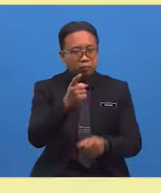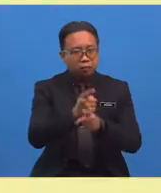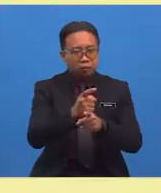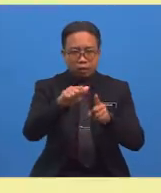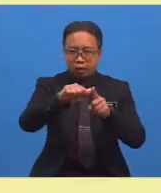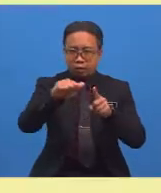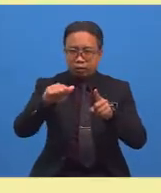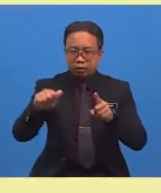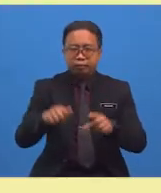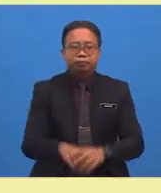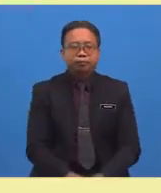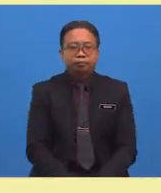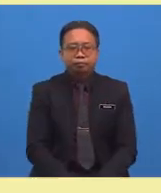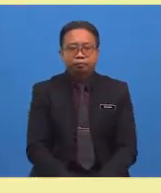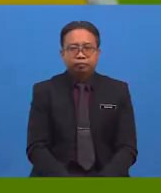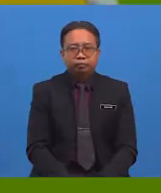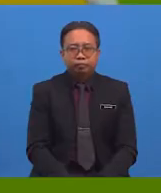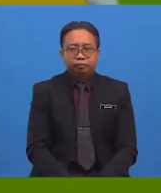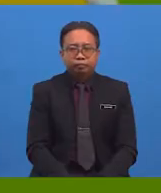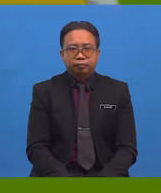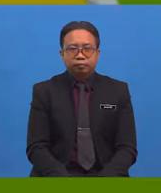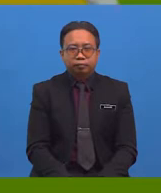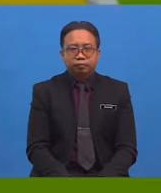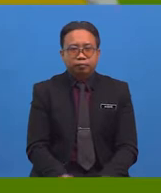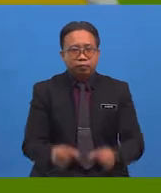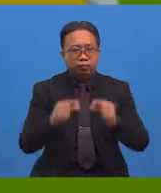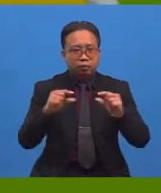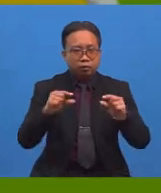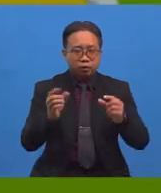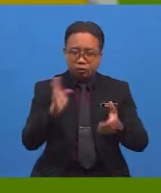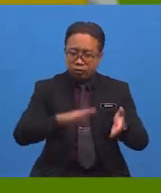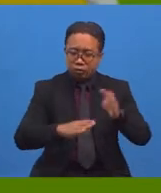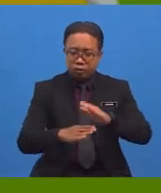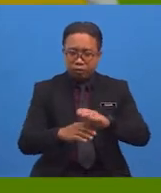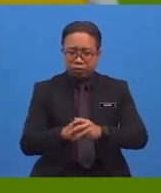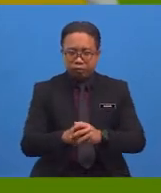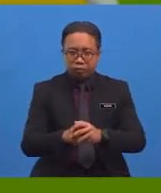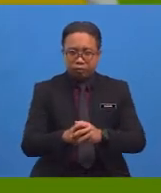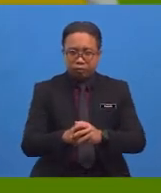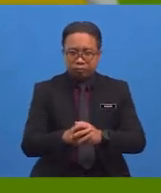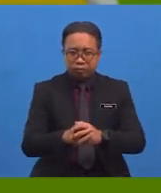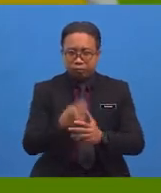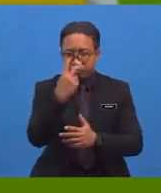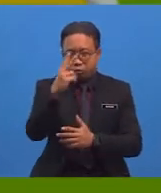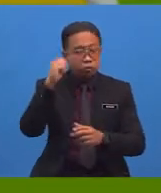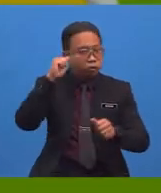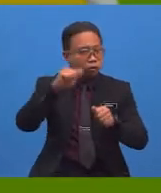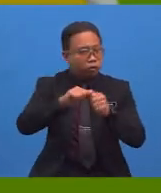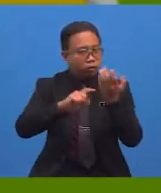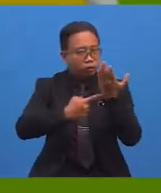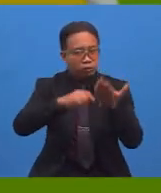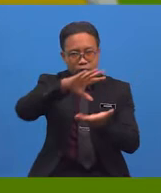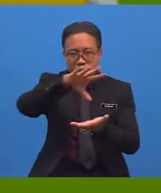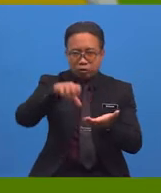right, antonyms. As a quick wrap-up, let's have a rapid-fire round to recall